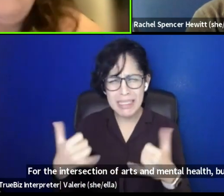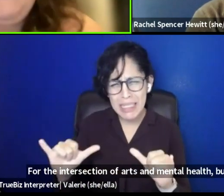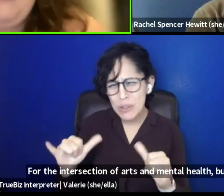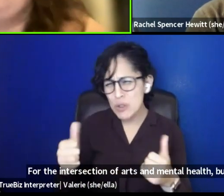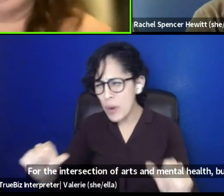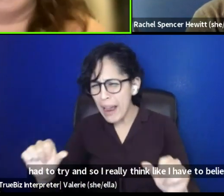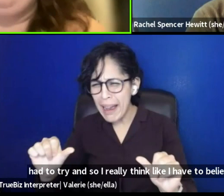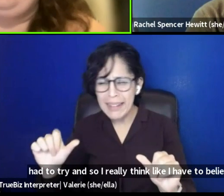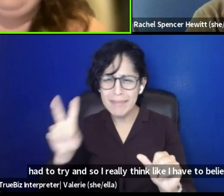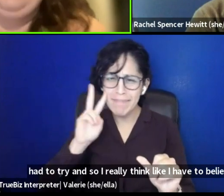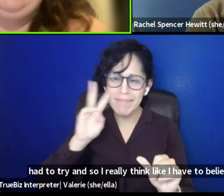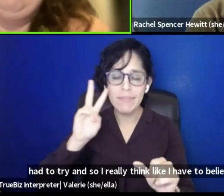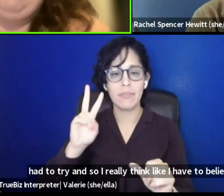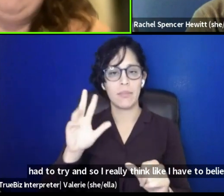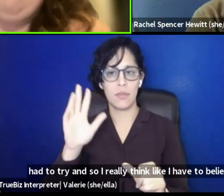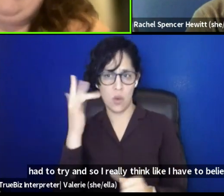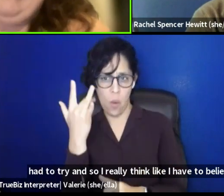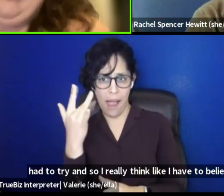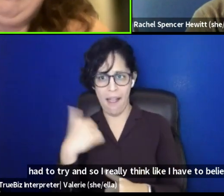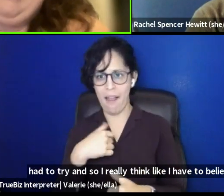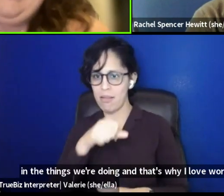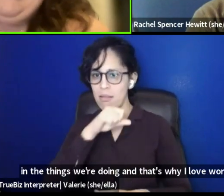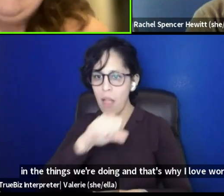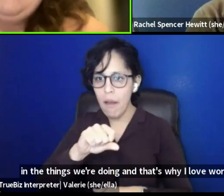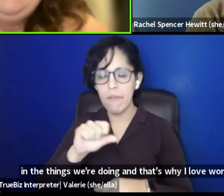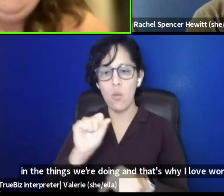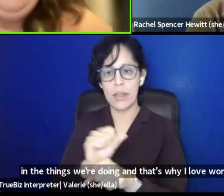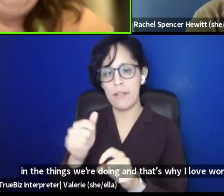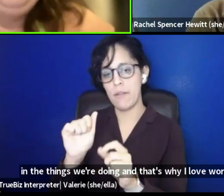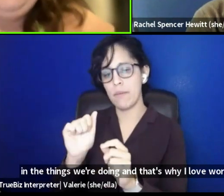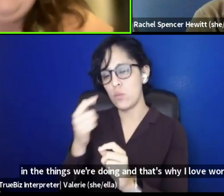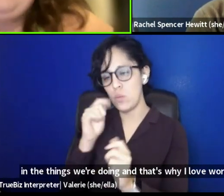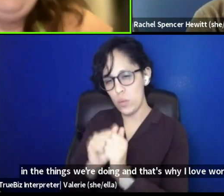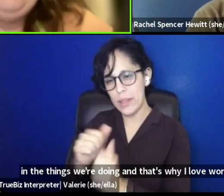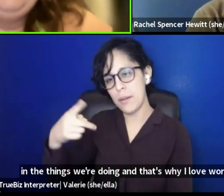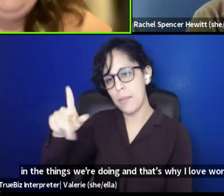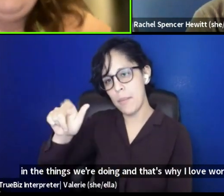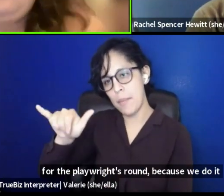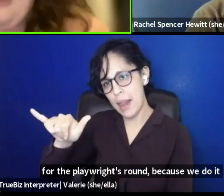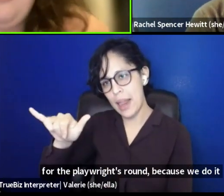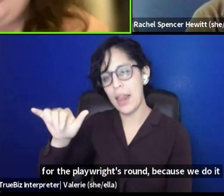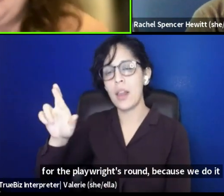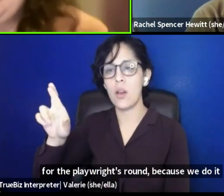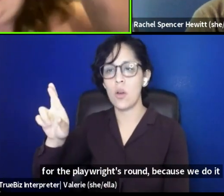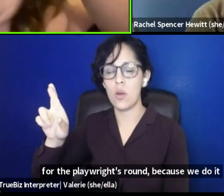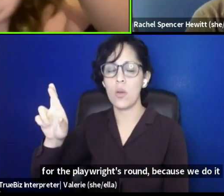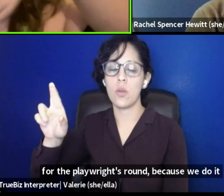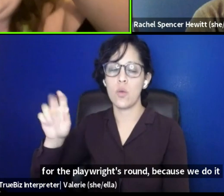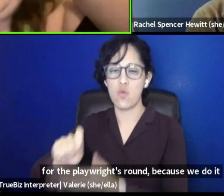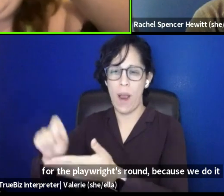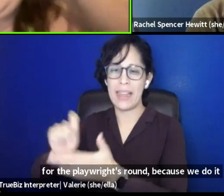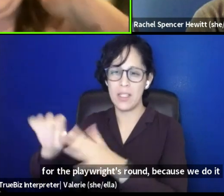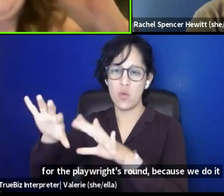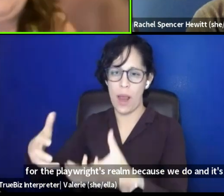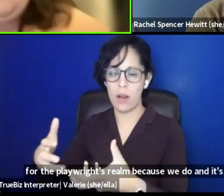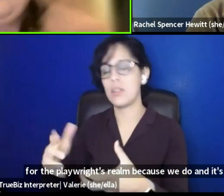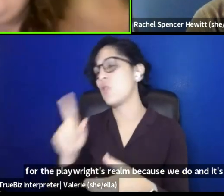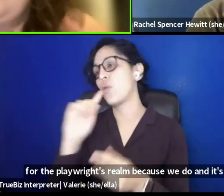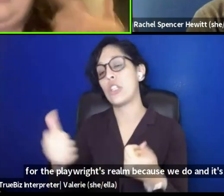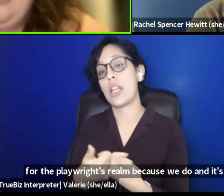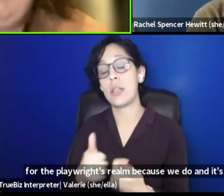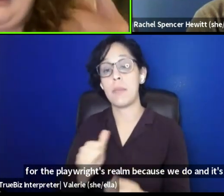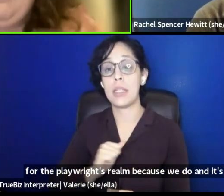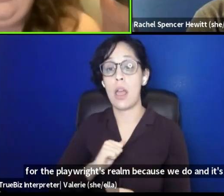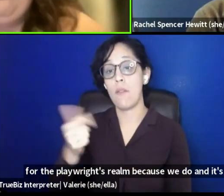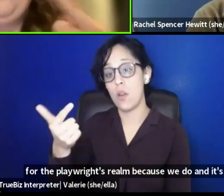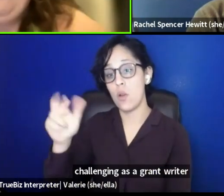things we're doing and that's why I love working for the playwrights realm because we do. And it's, it's challenging as a grant writer to work somewhere that is